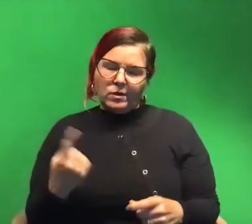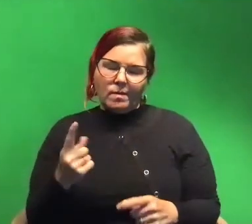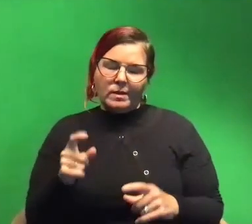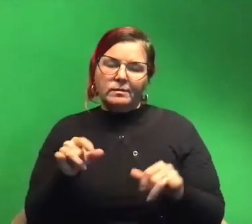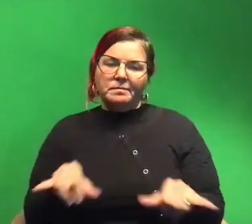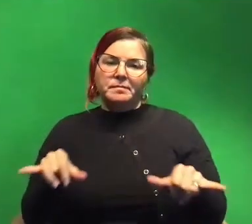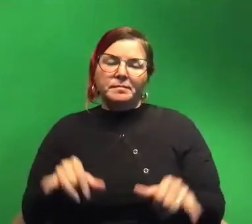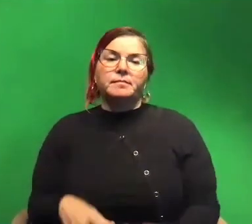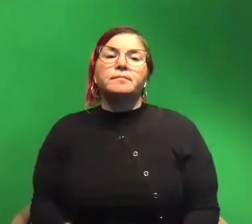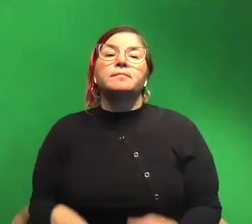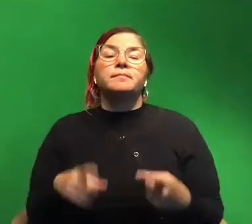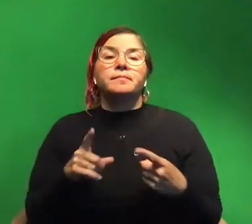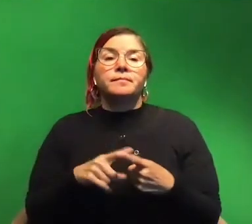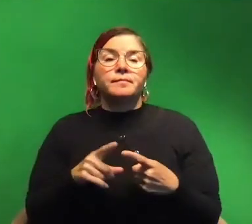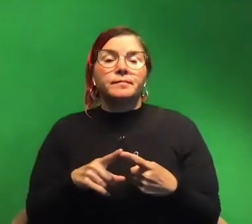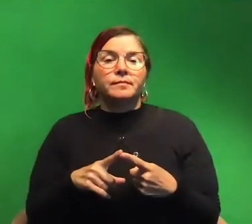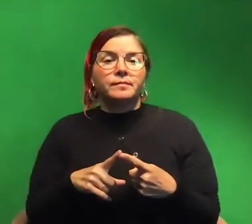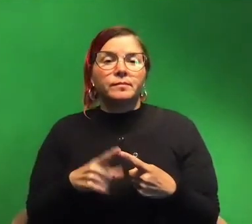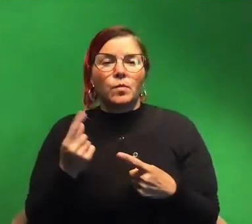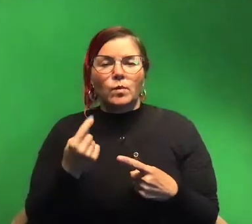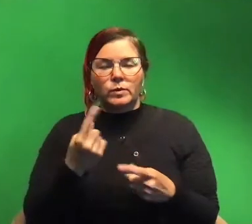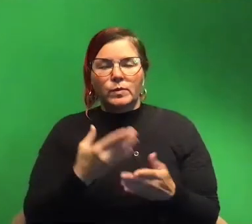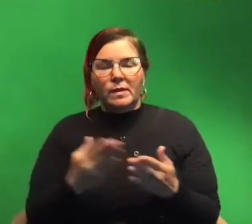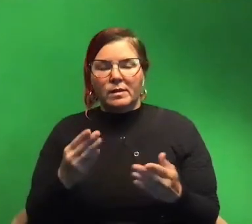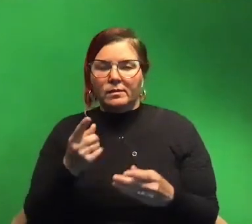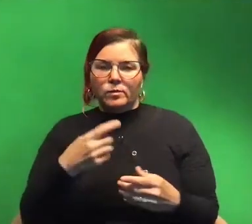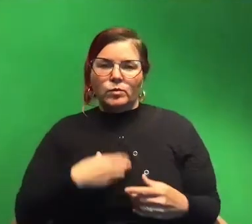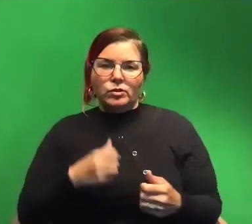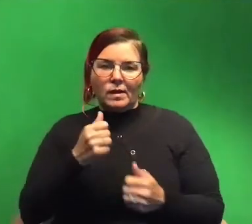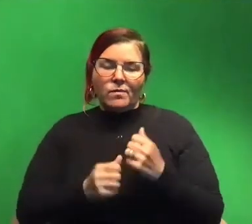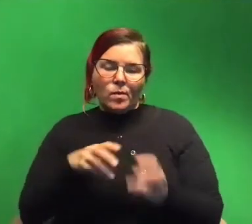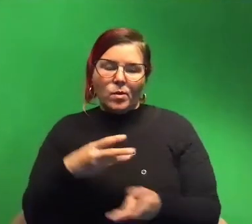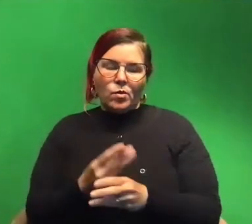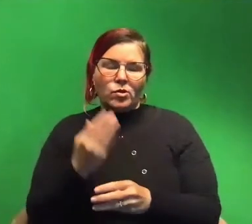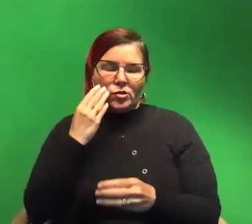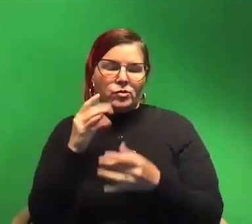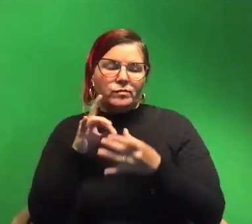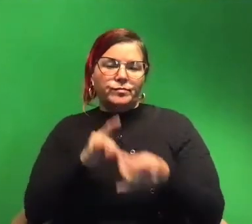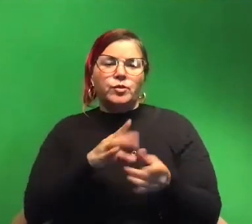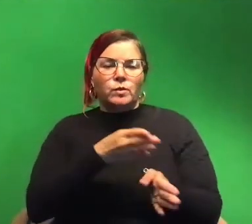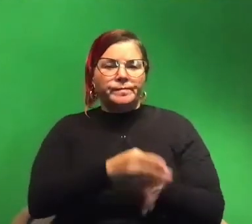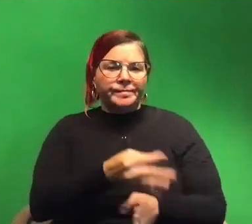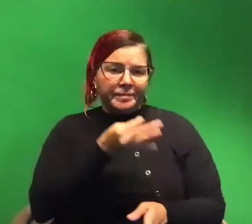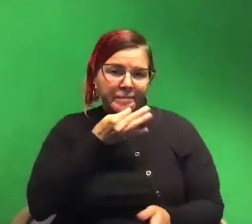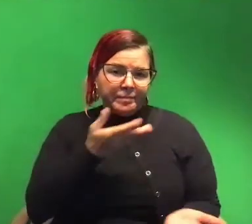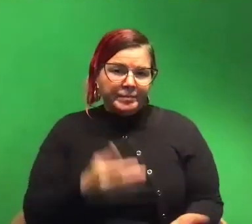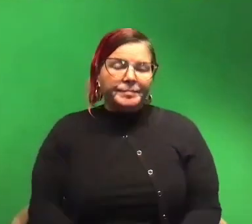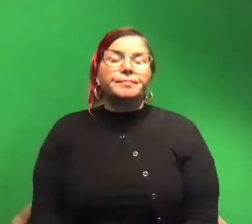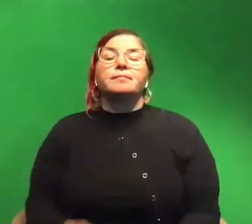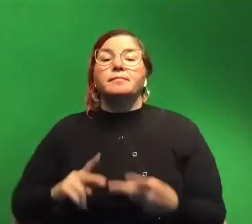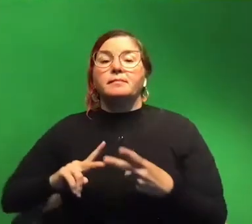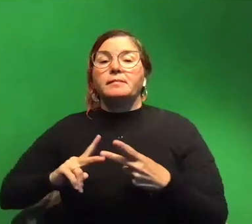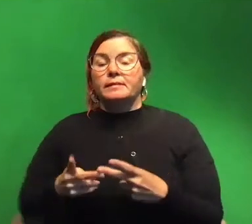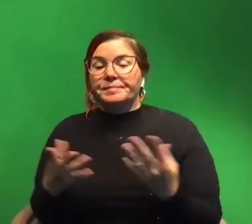um one being what is one thing that you wish everybody in the world knew about your area of expertise and the second